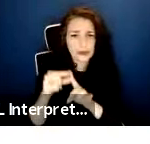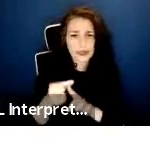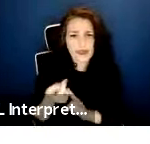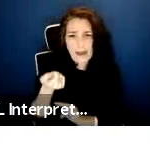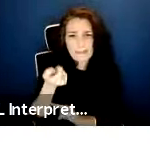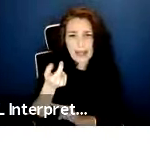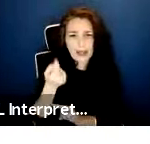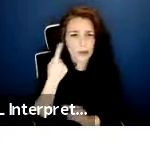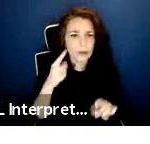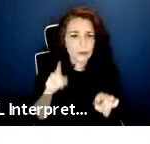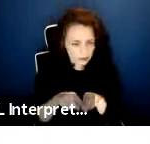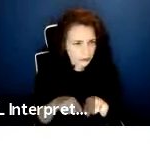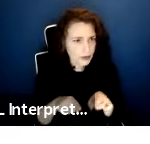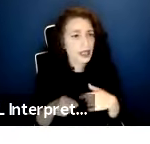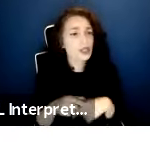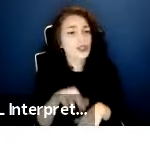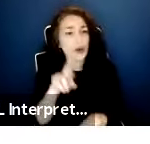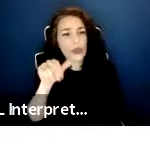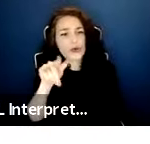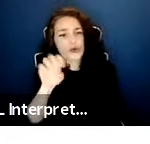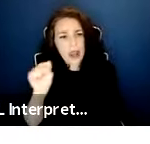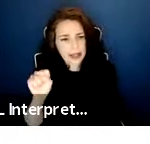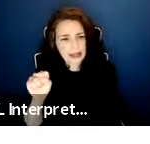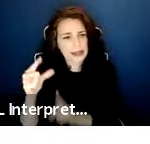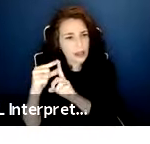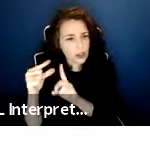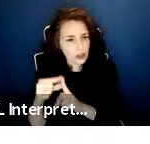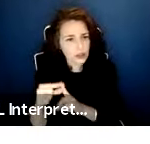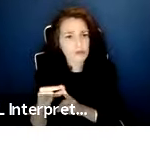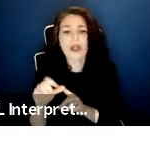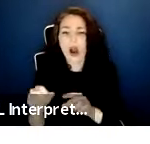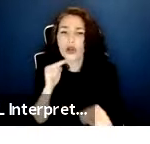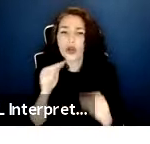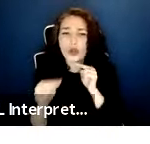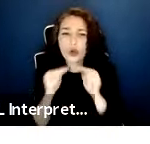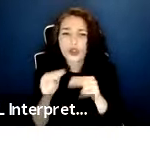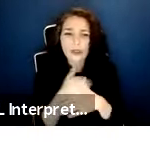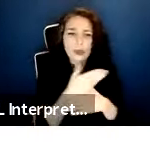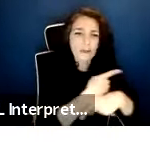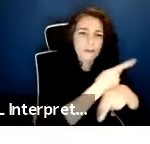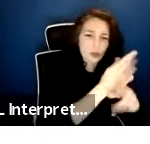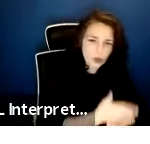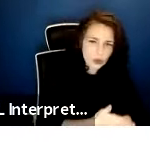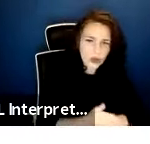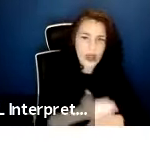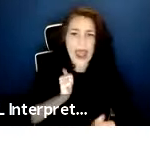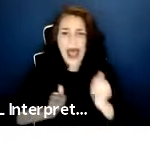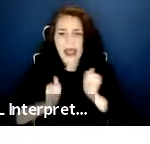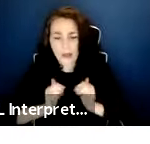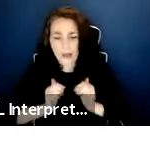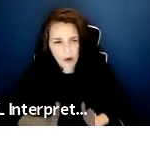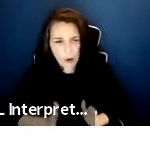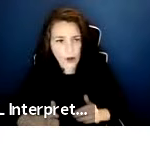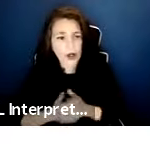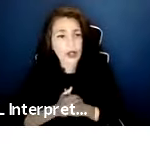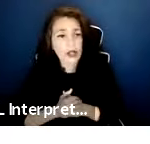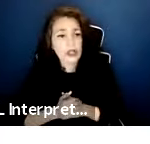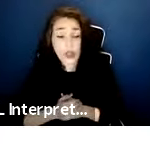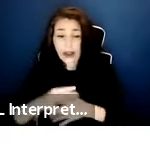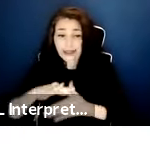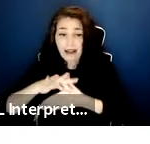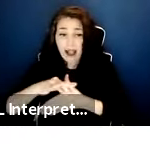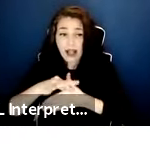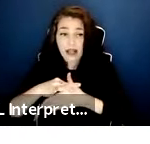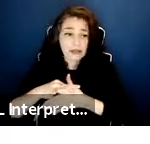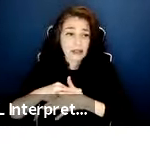Carteris mentioned, the rates and terms of this agreement are negotiable between the producer and the performer. This means that as a content creator, you can work